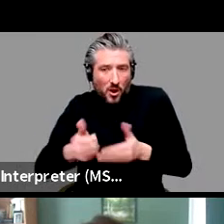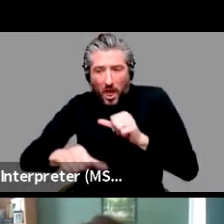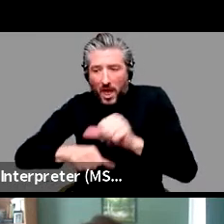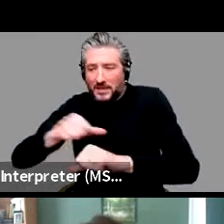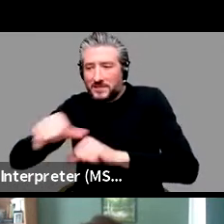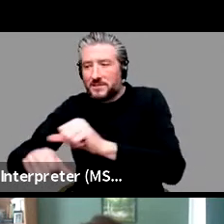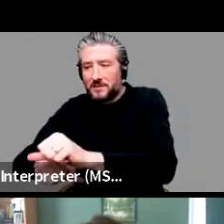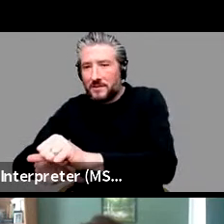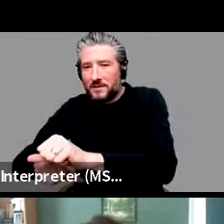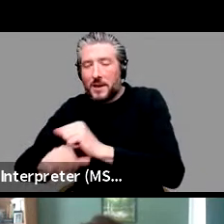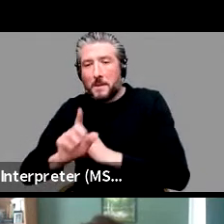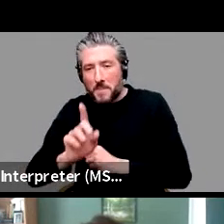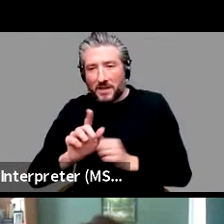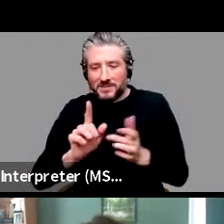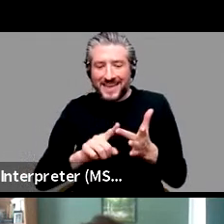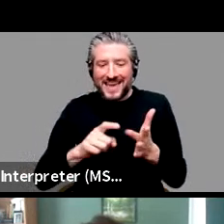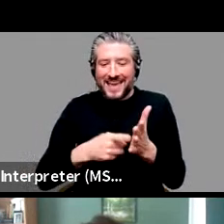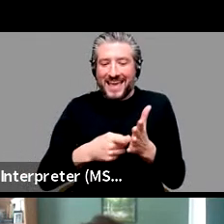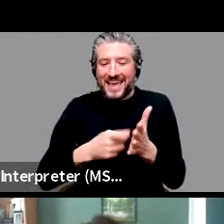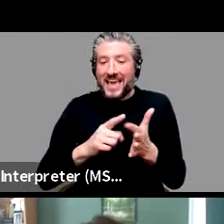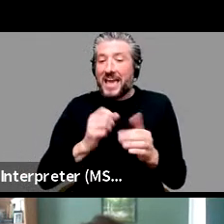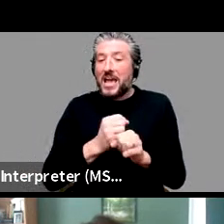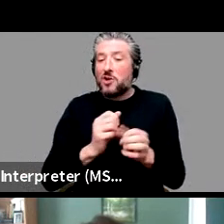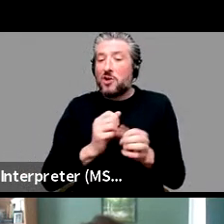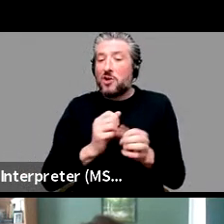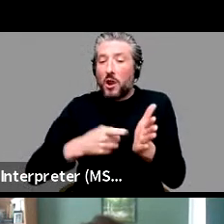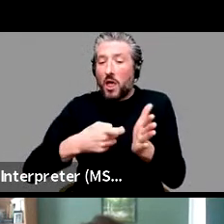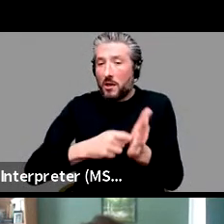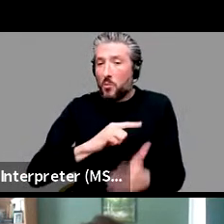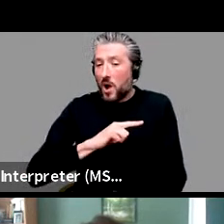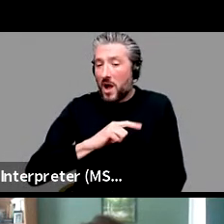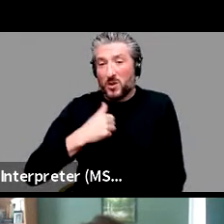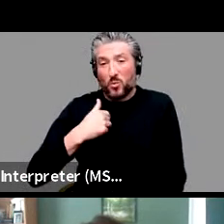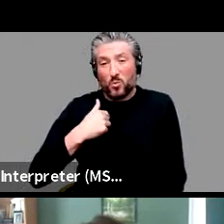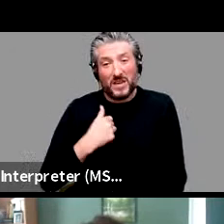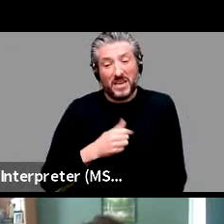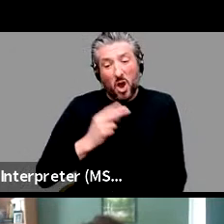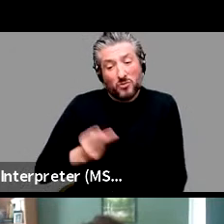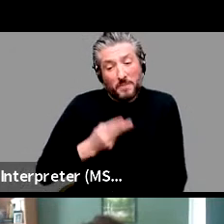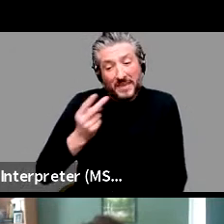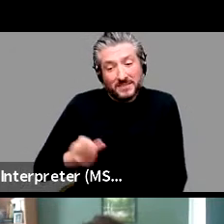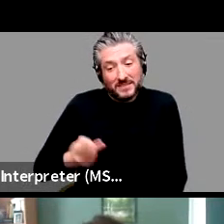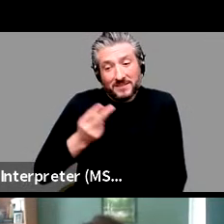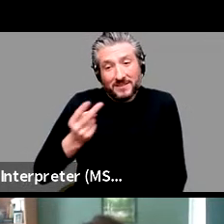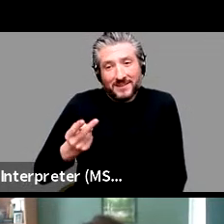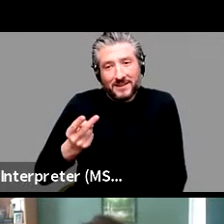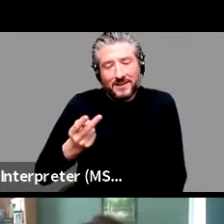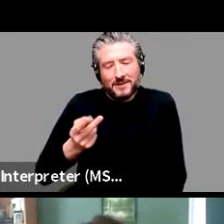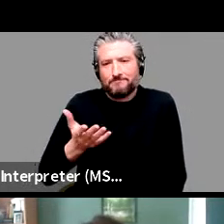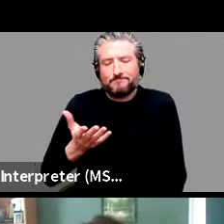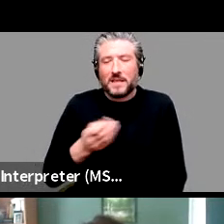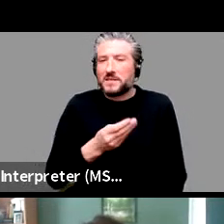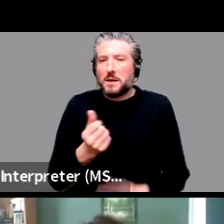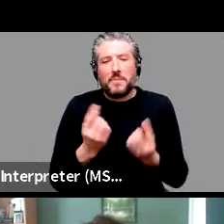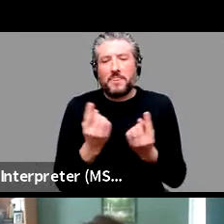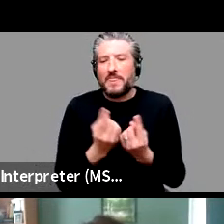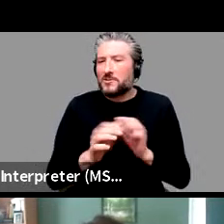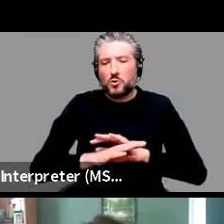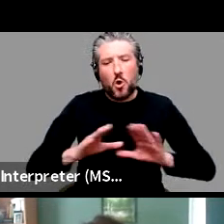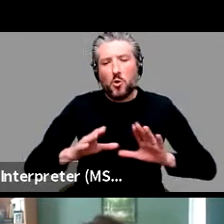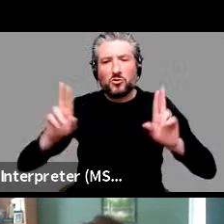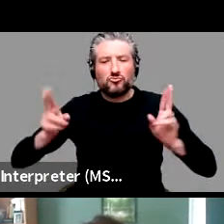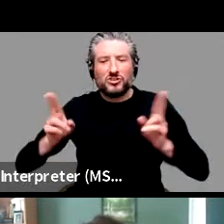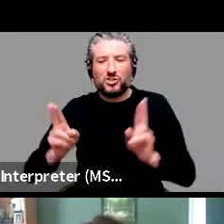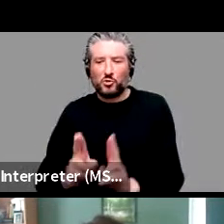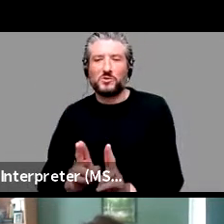we repeat things and that reduces them. And then things don't just continually get reduced. think there was a question last week that